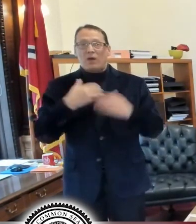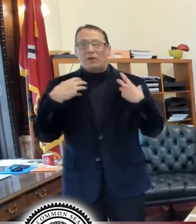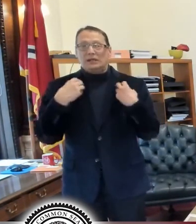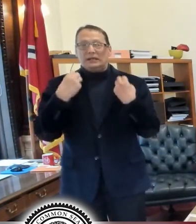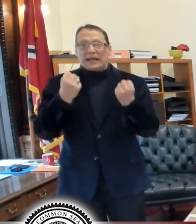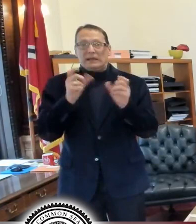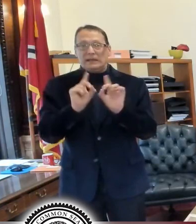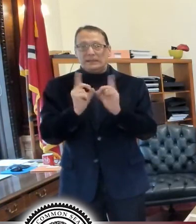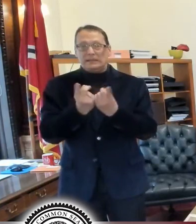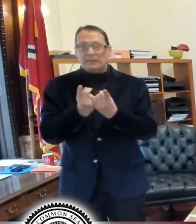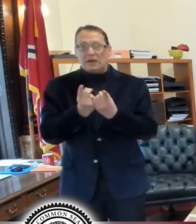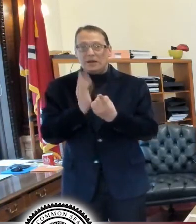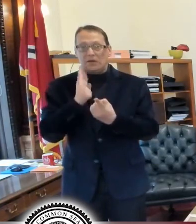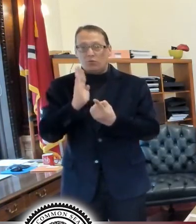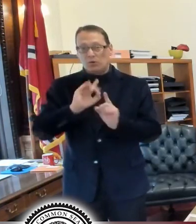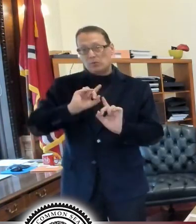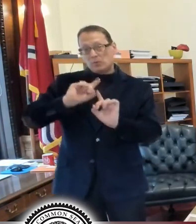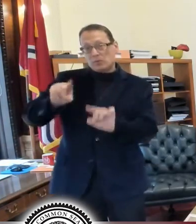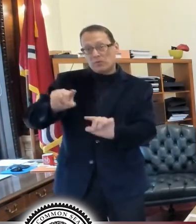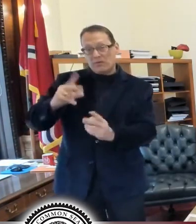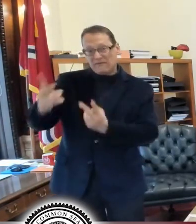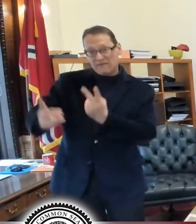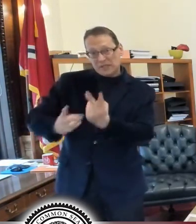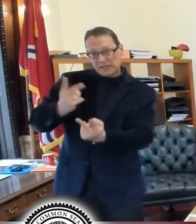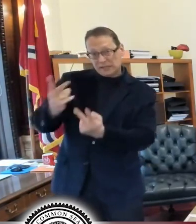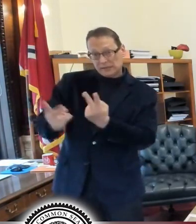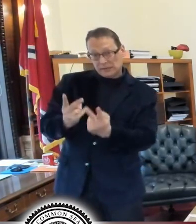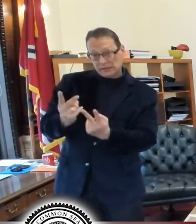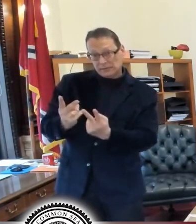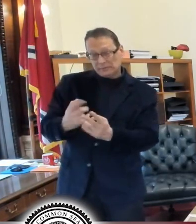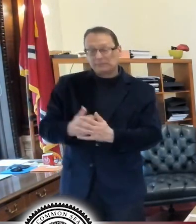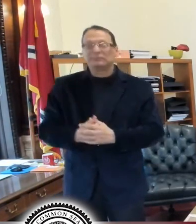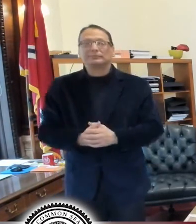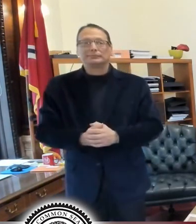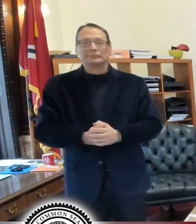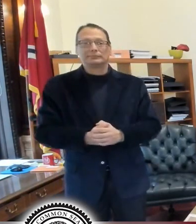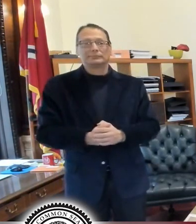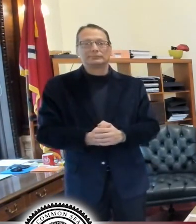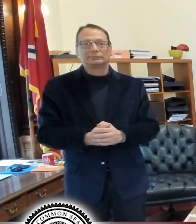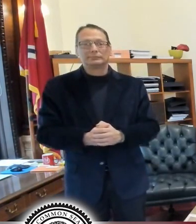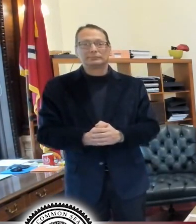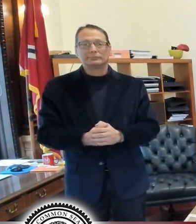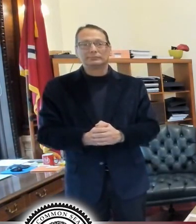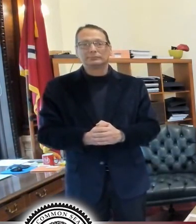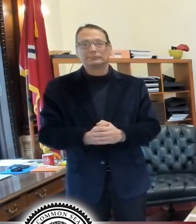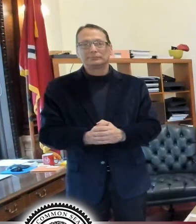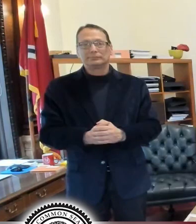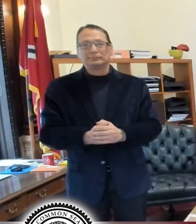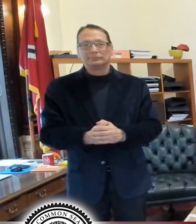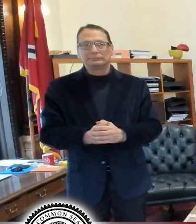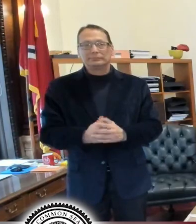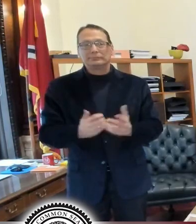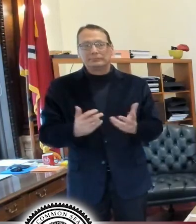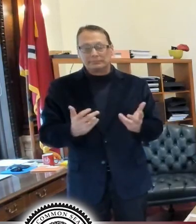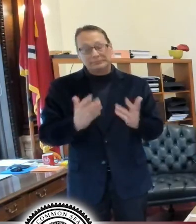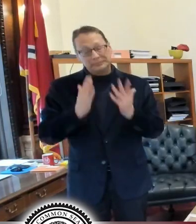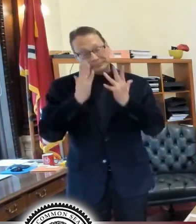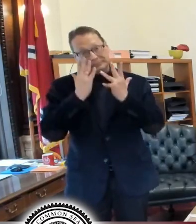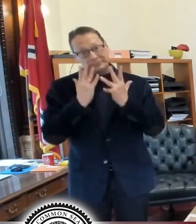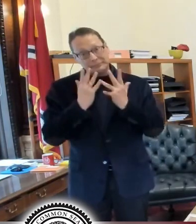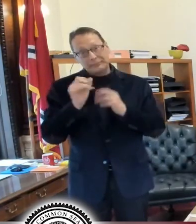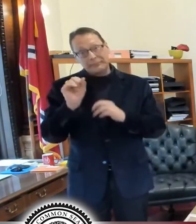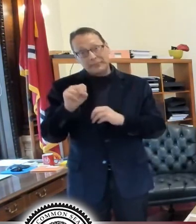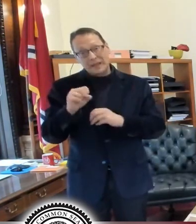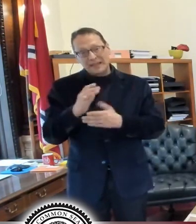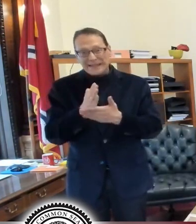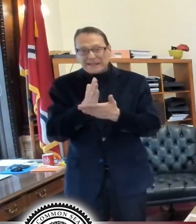will, uh, have a visit with that restaurant or bar. And, um, you know, we have unfortunately had to